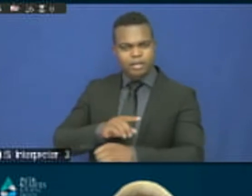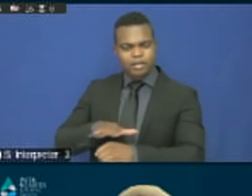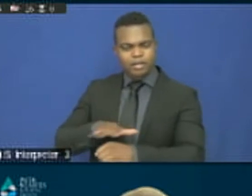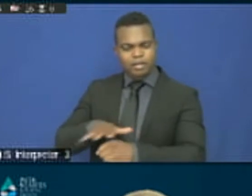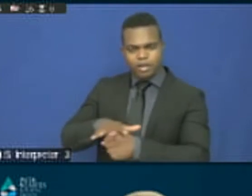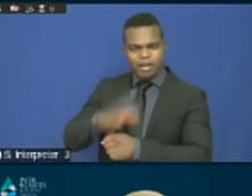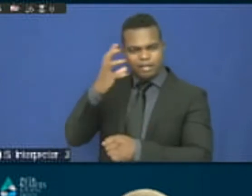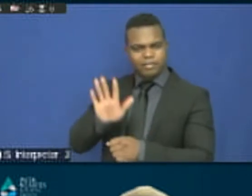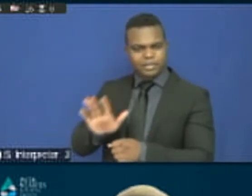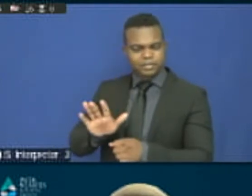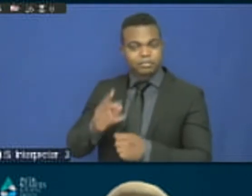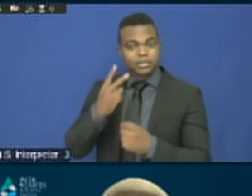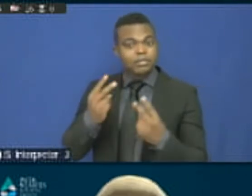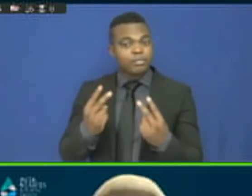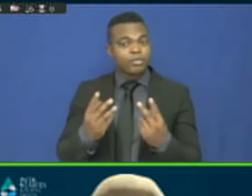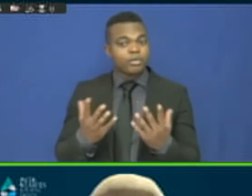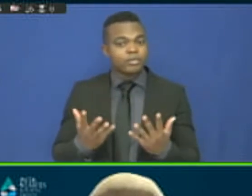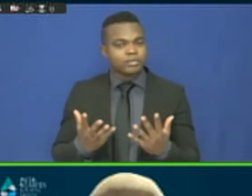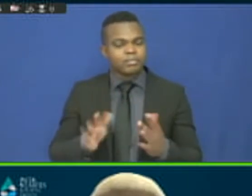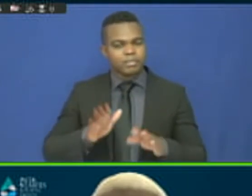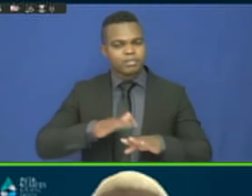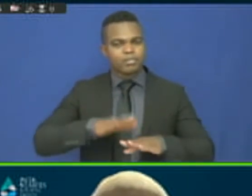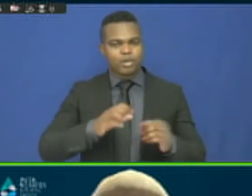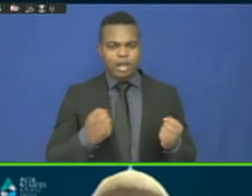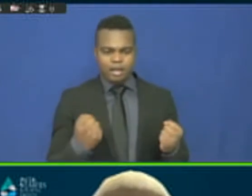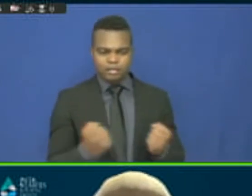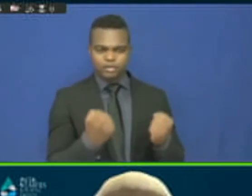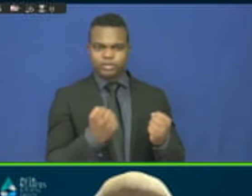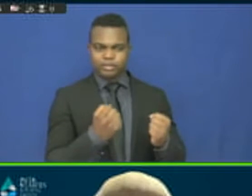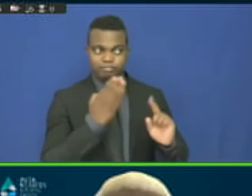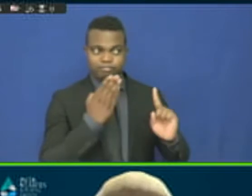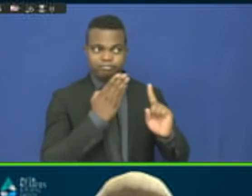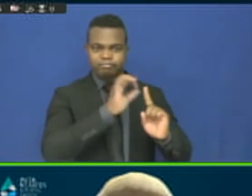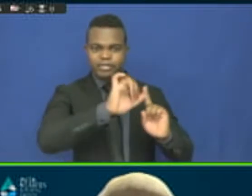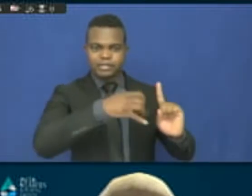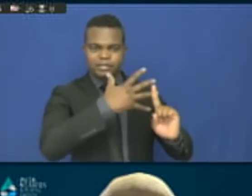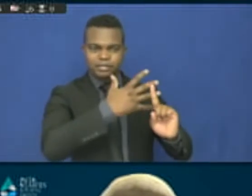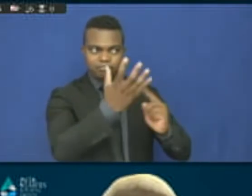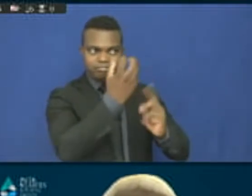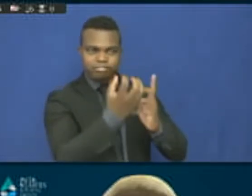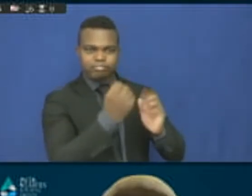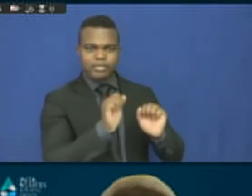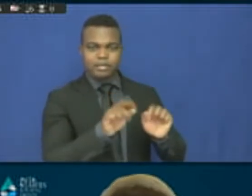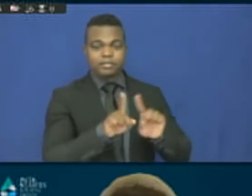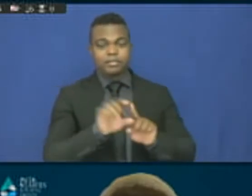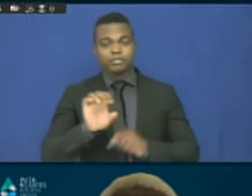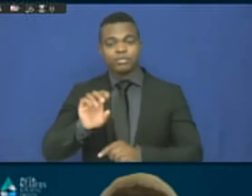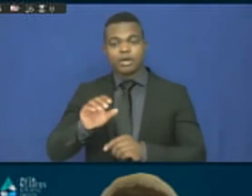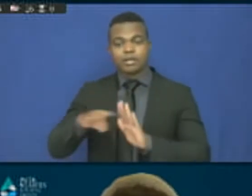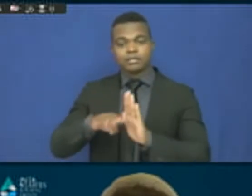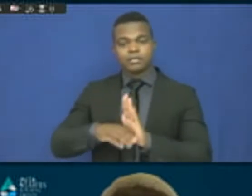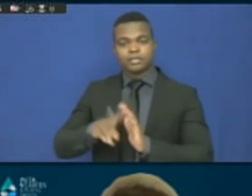has been acknowledged repeatedly, Mr. Mbassi. In your view, have we sufficiently